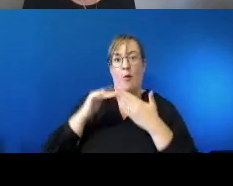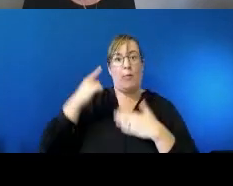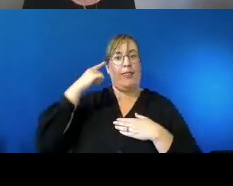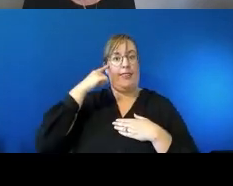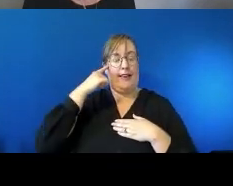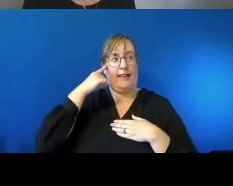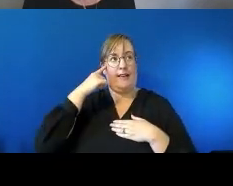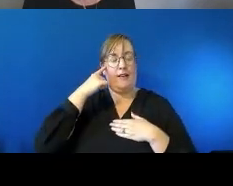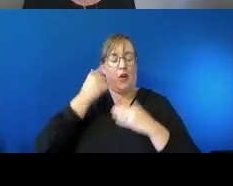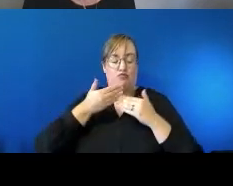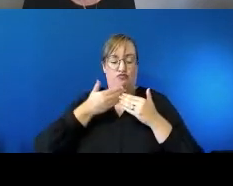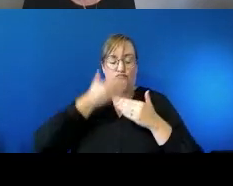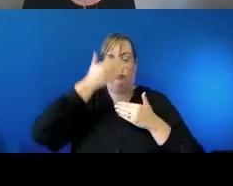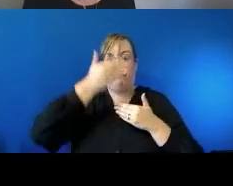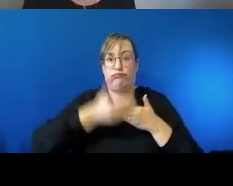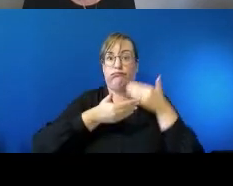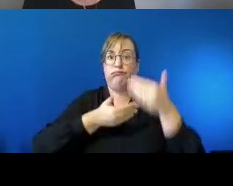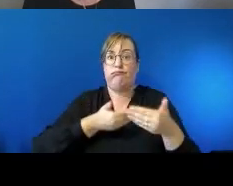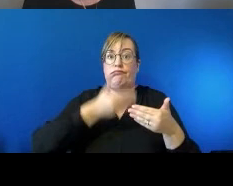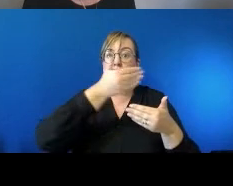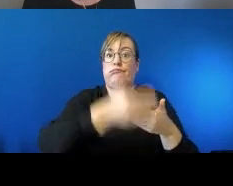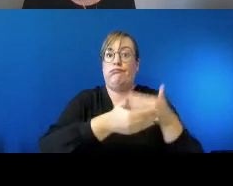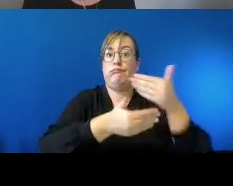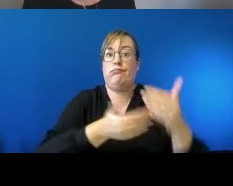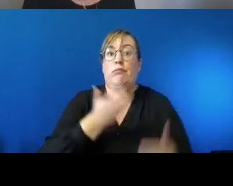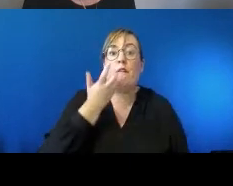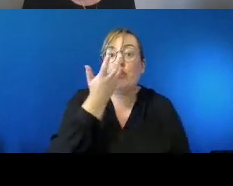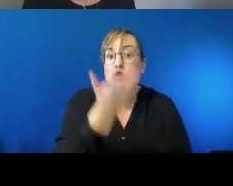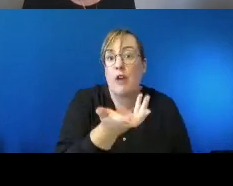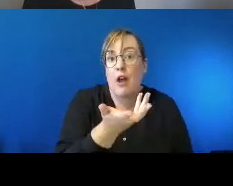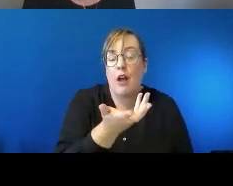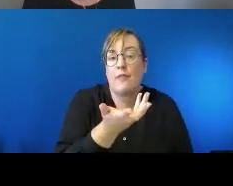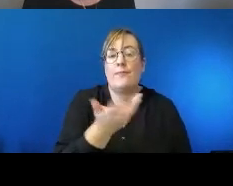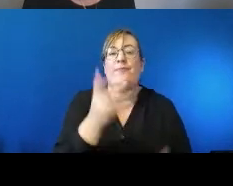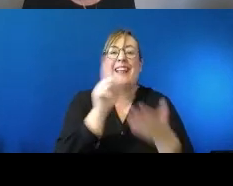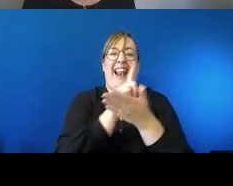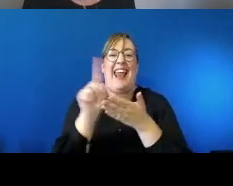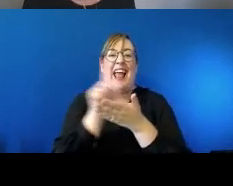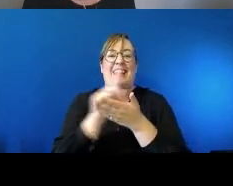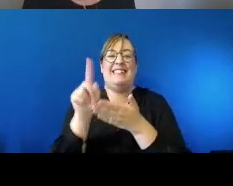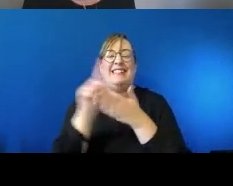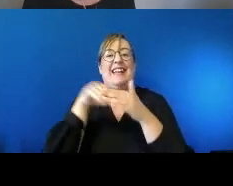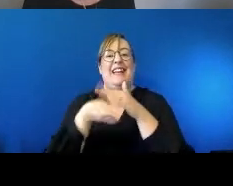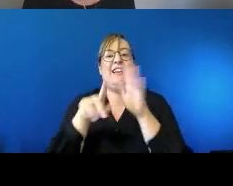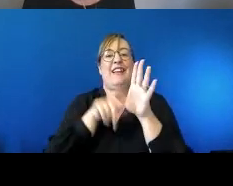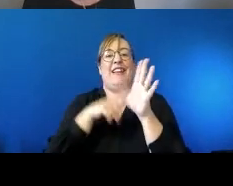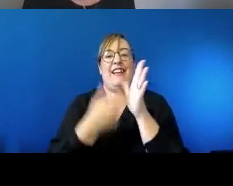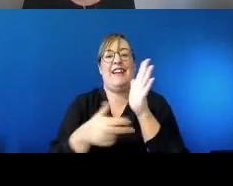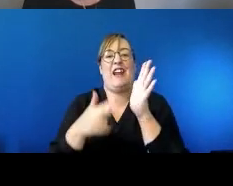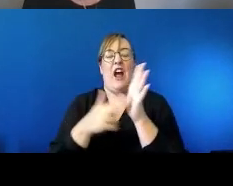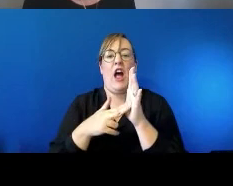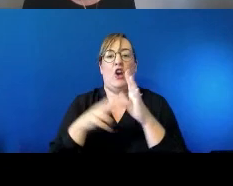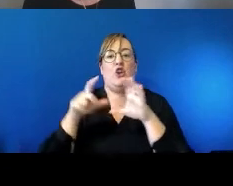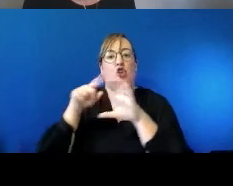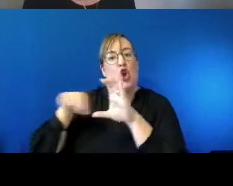progress uh such efforts and we a bit later in the yarning circle i'll talk more specifically about a